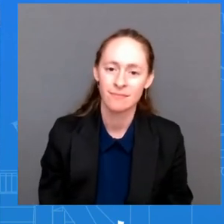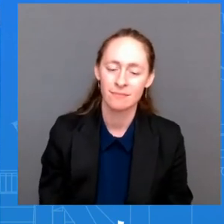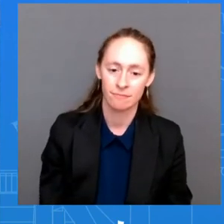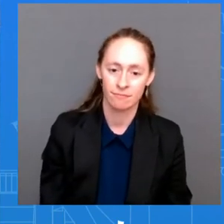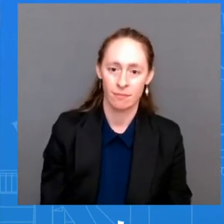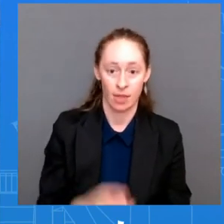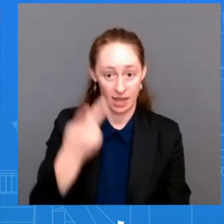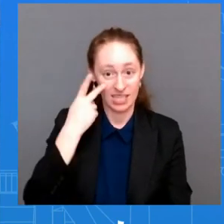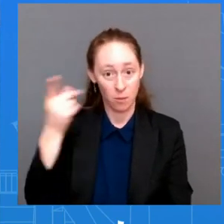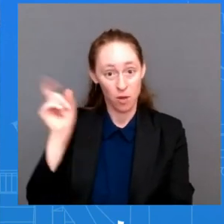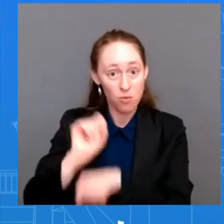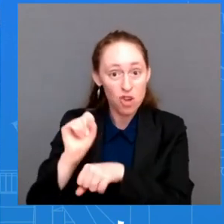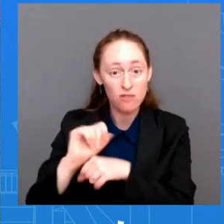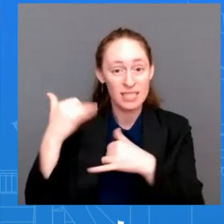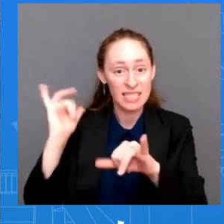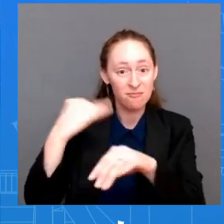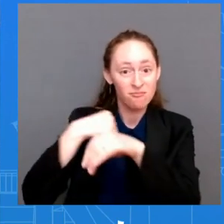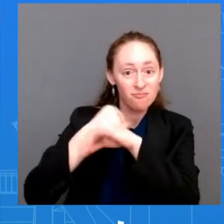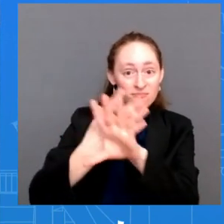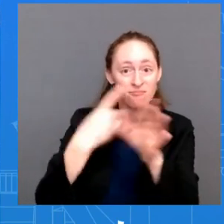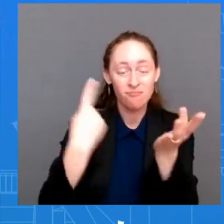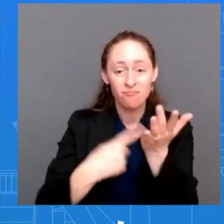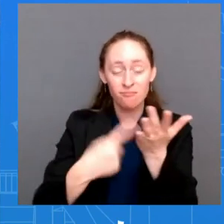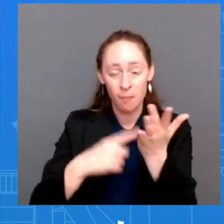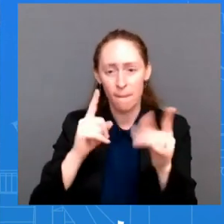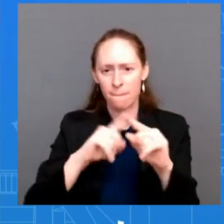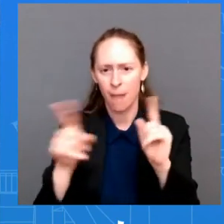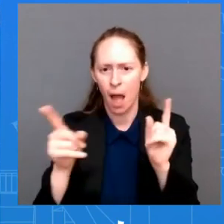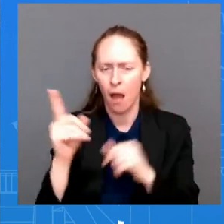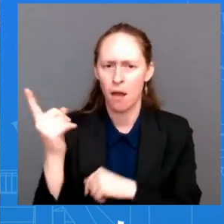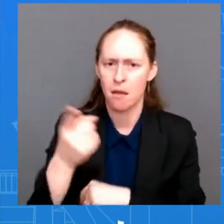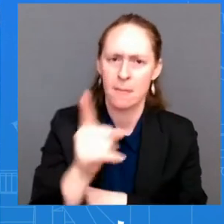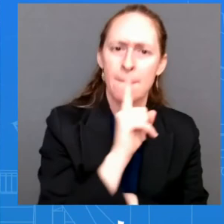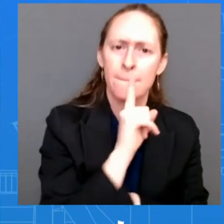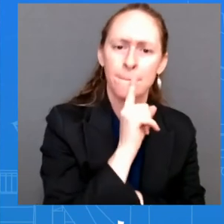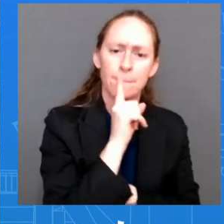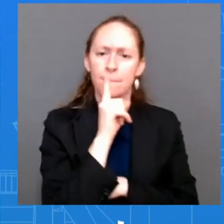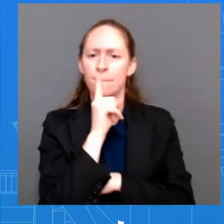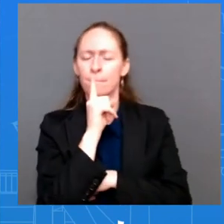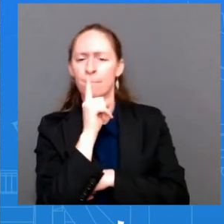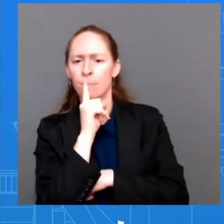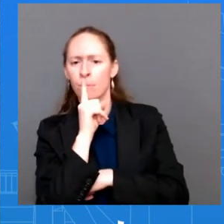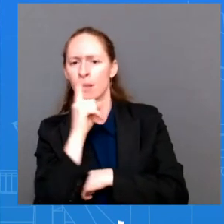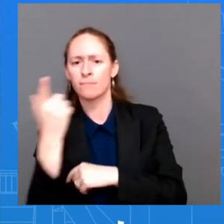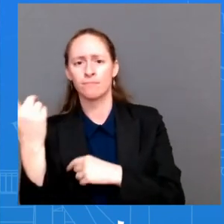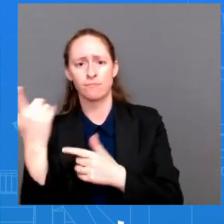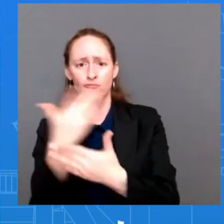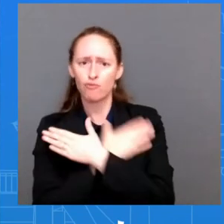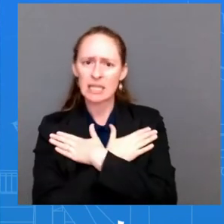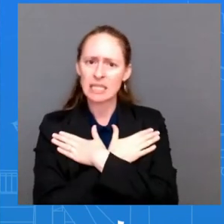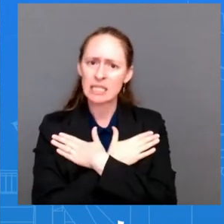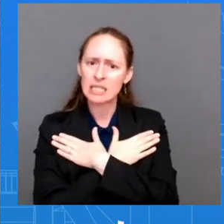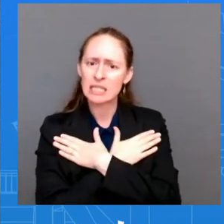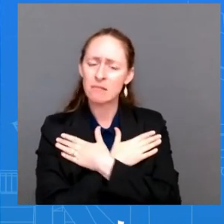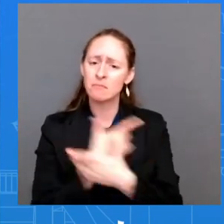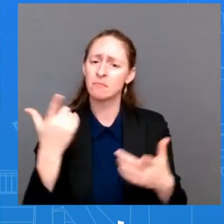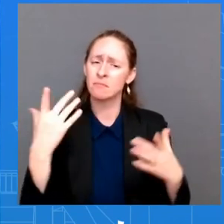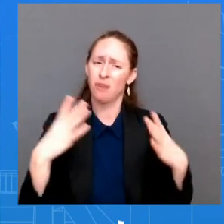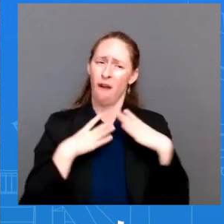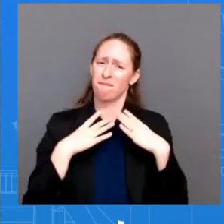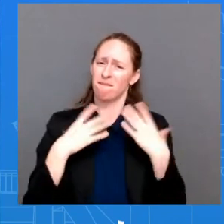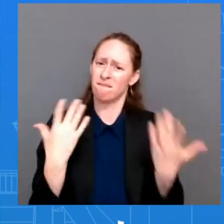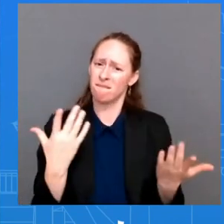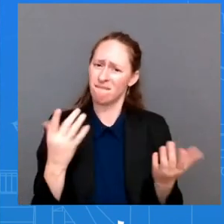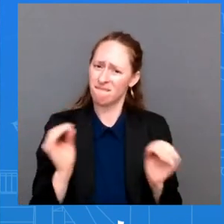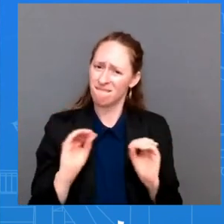don't believe you've talked about him getting extra rest or taking time away from work has he also had blocks of time where he's not